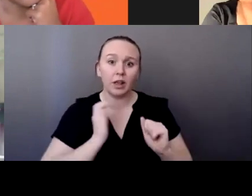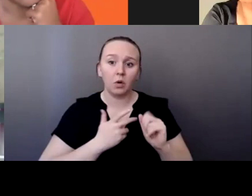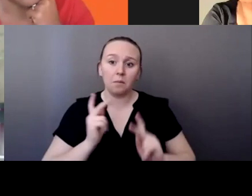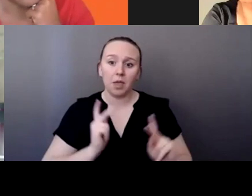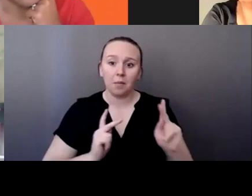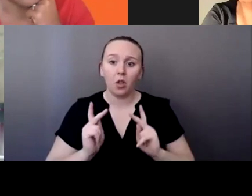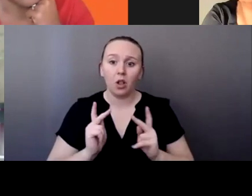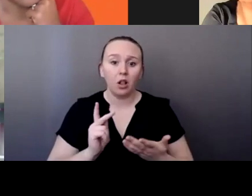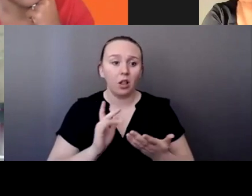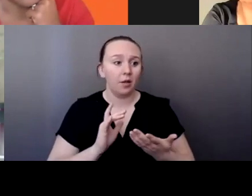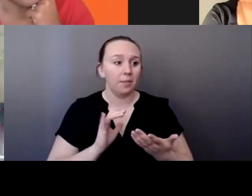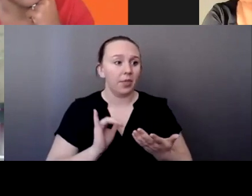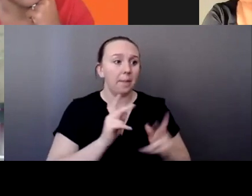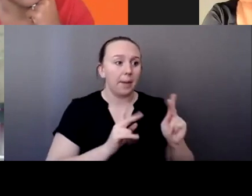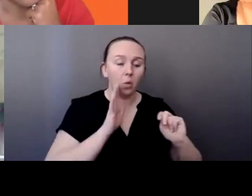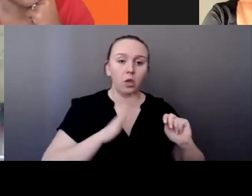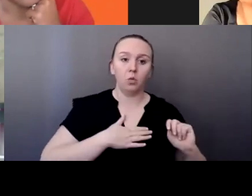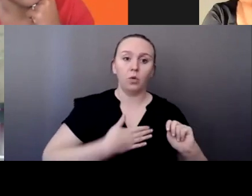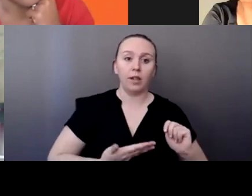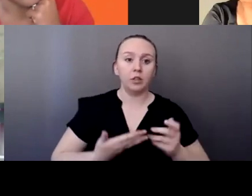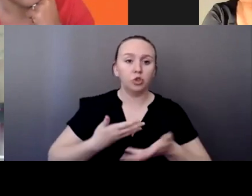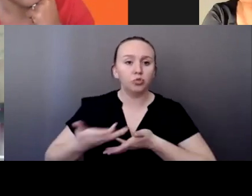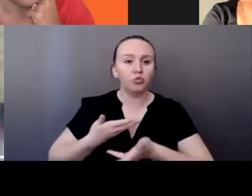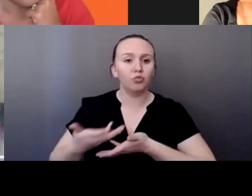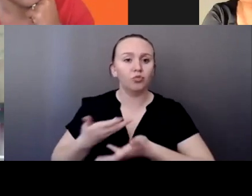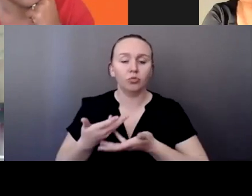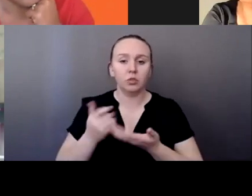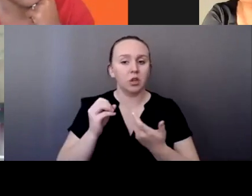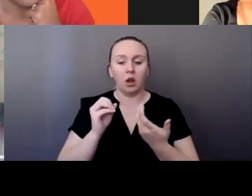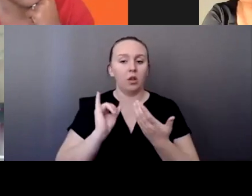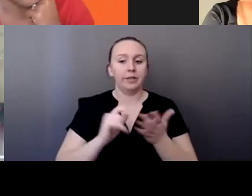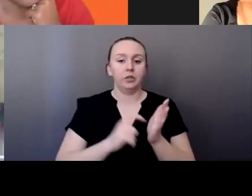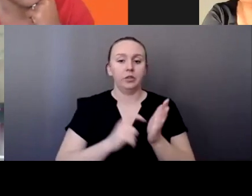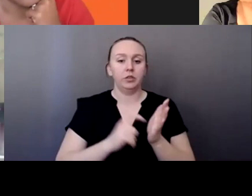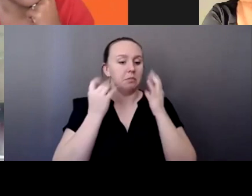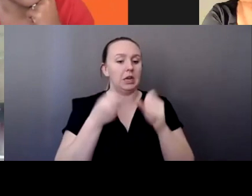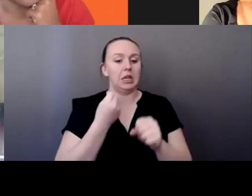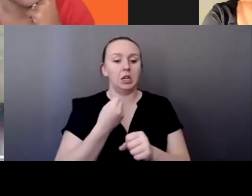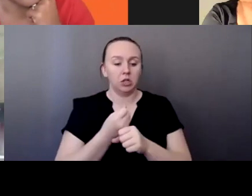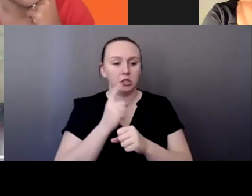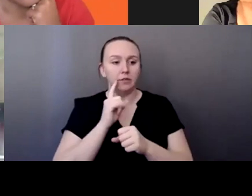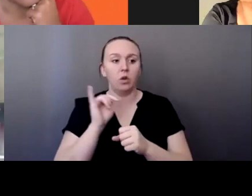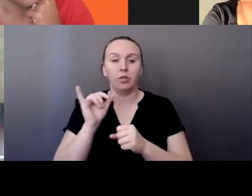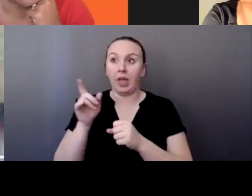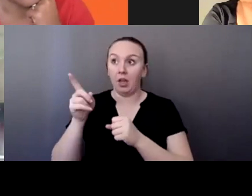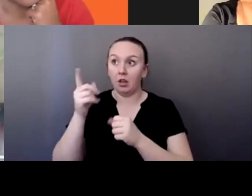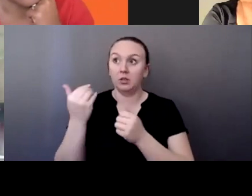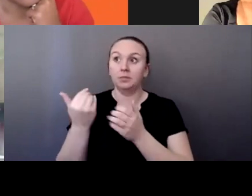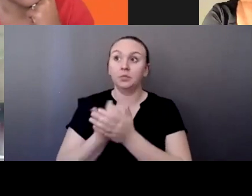are going to say anything. And so it literally, it took years for that other person to come in and get that rapport